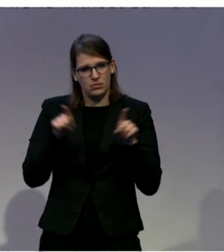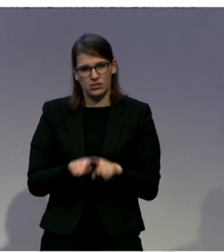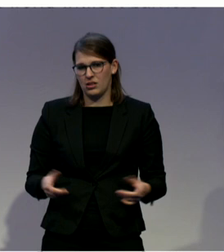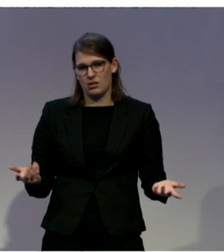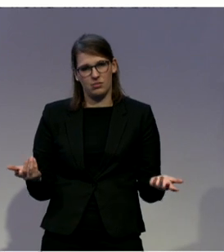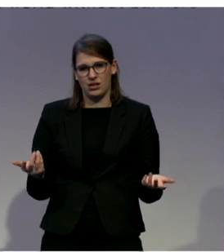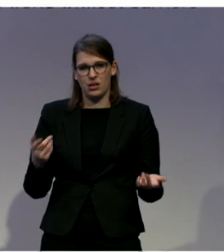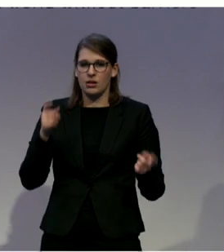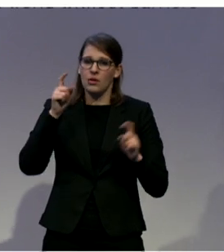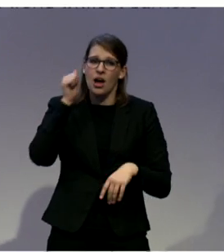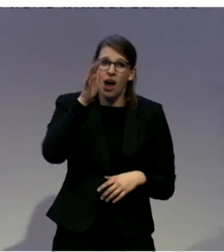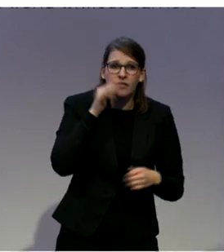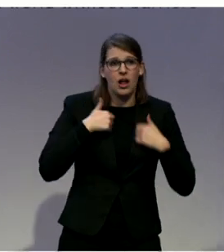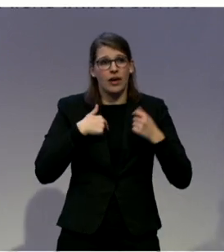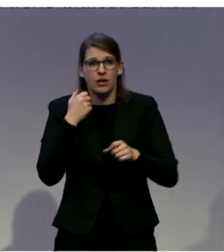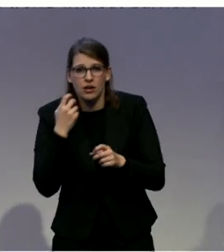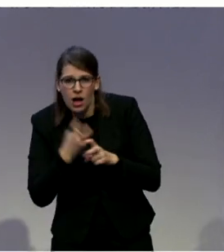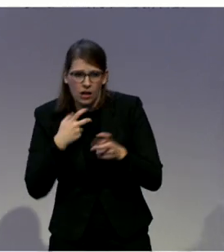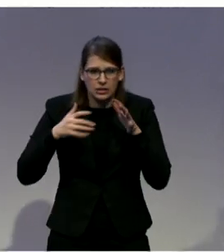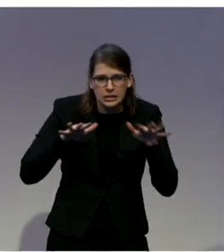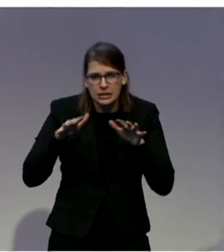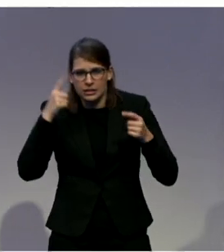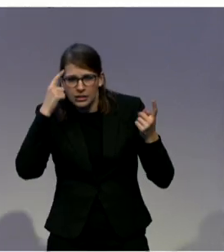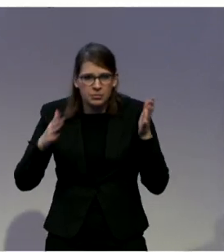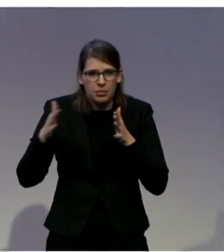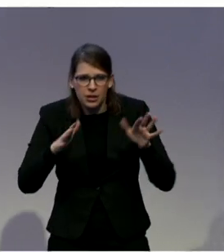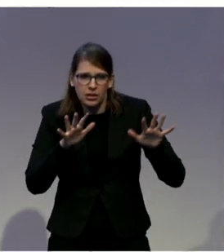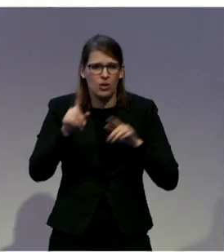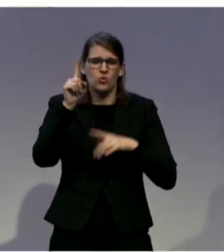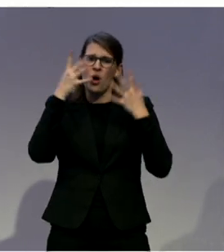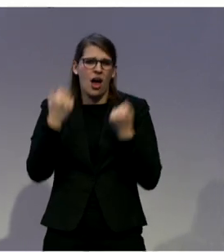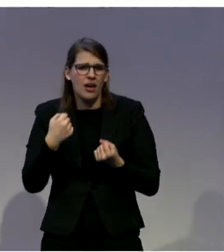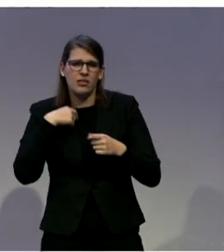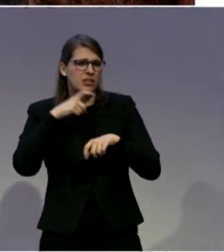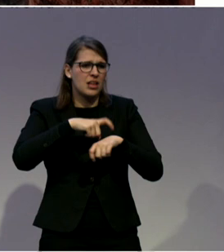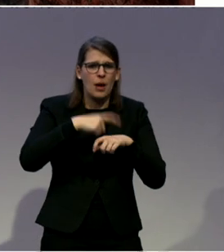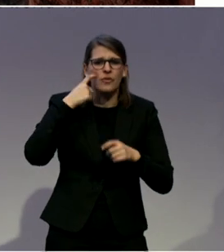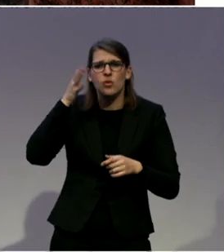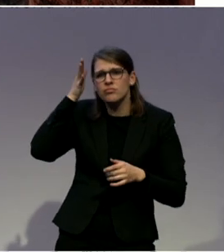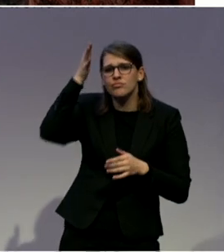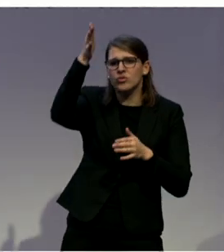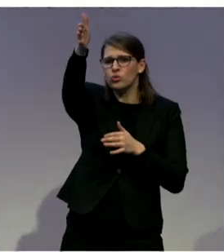having a long-term point of view. And everyone told themselves the story that this was the best that could be done.